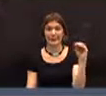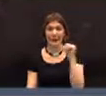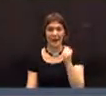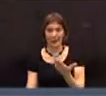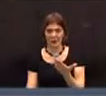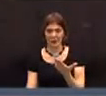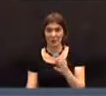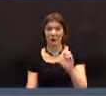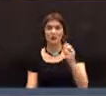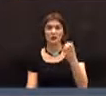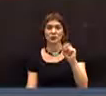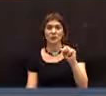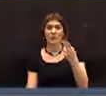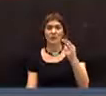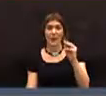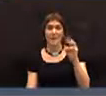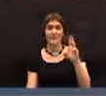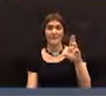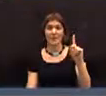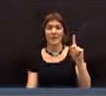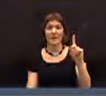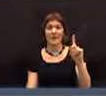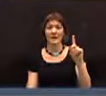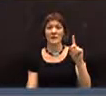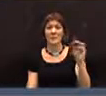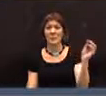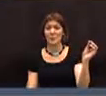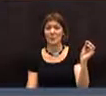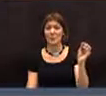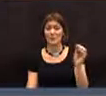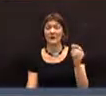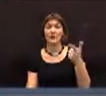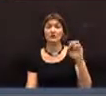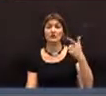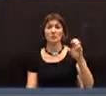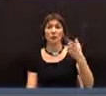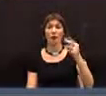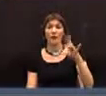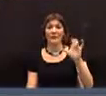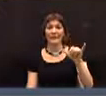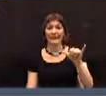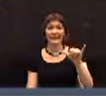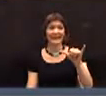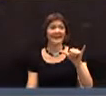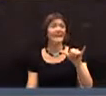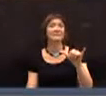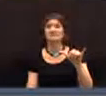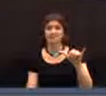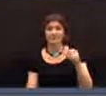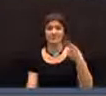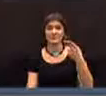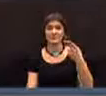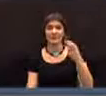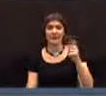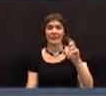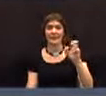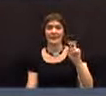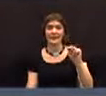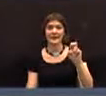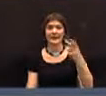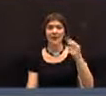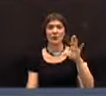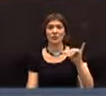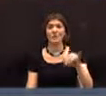Not here. Sean Hammond. Yay. George Harvey. Yes. Helene Henry. Yay.